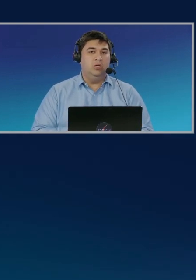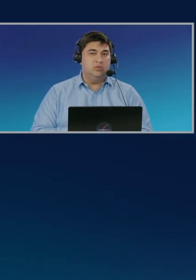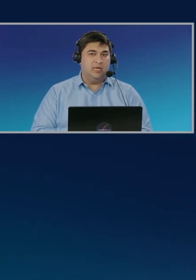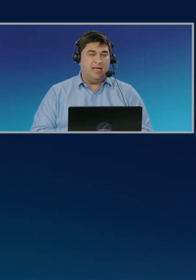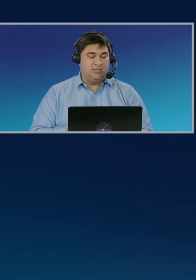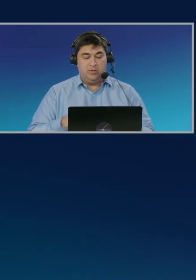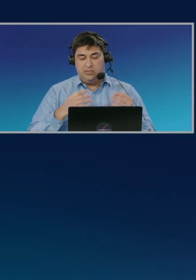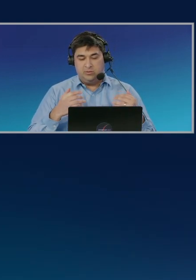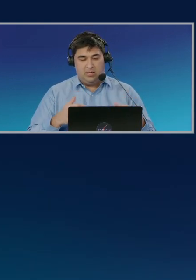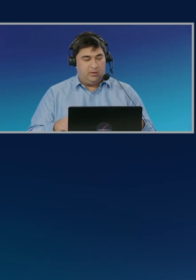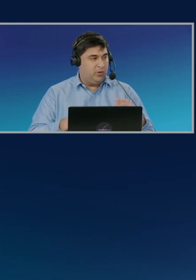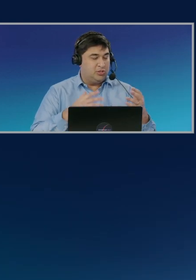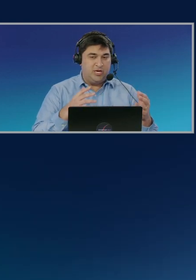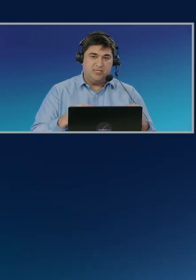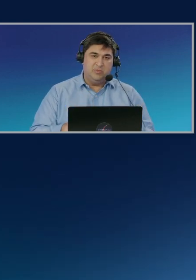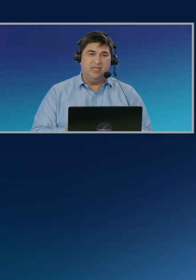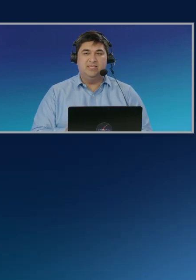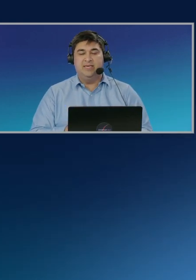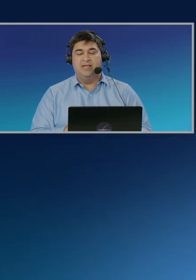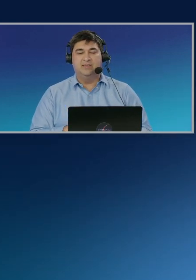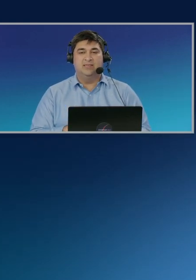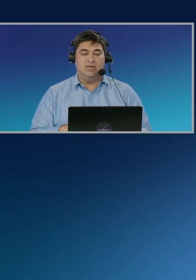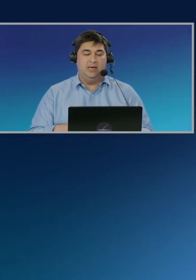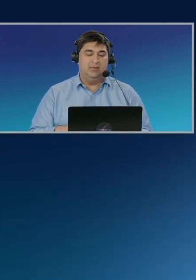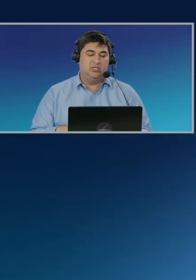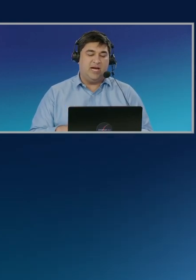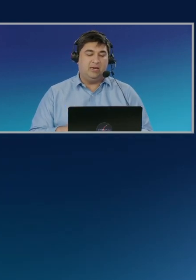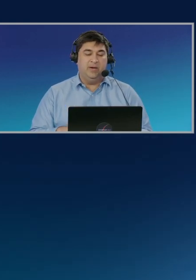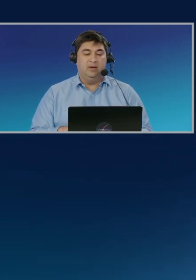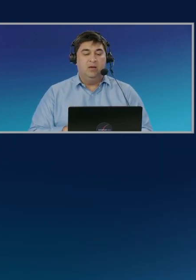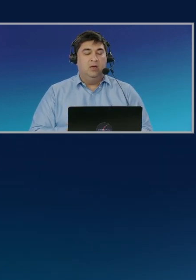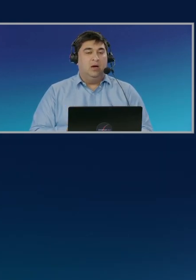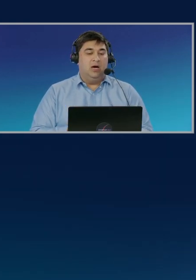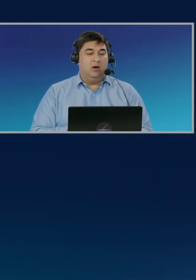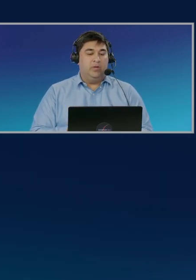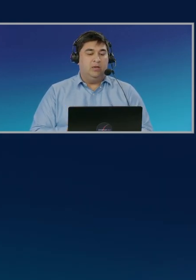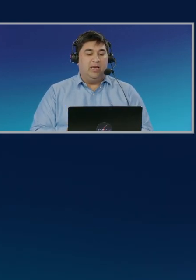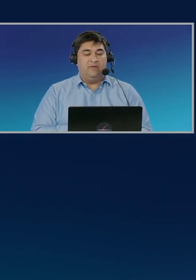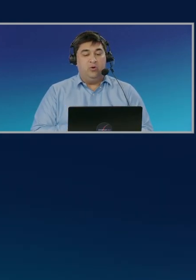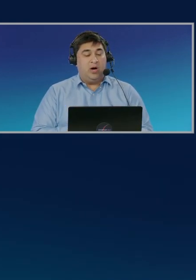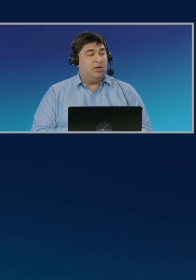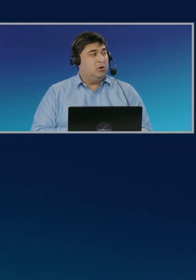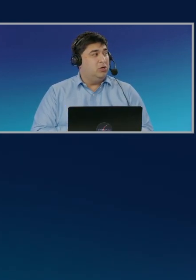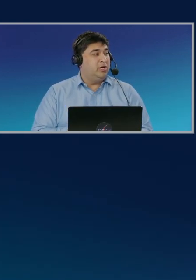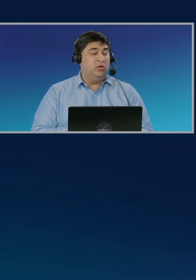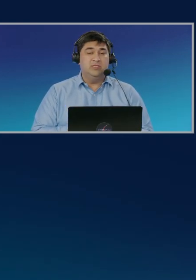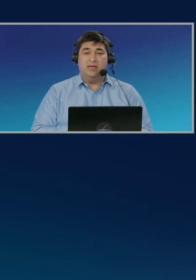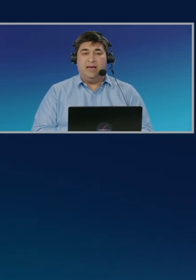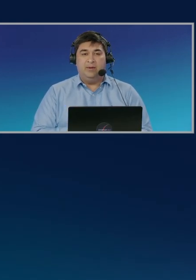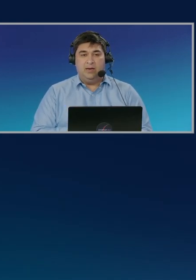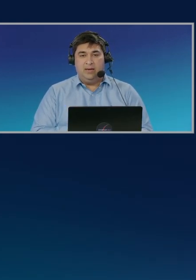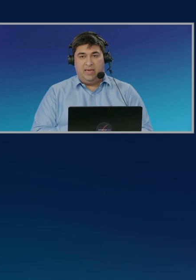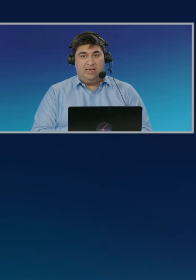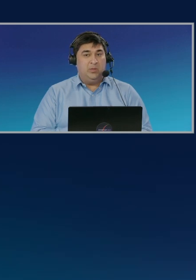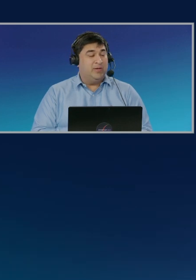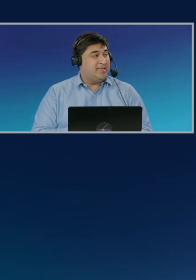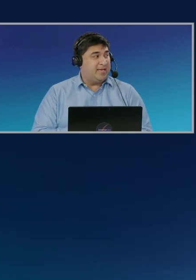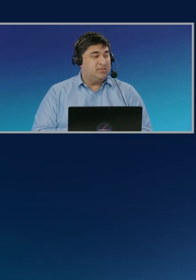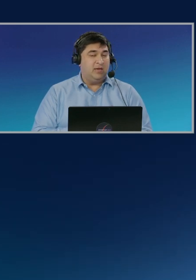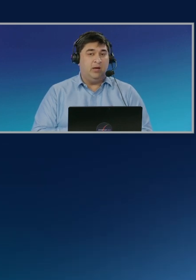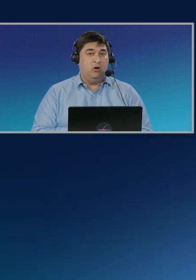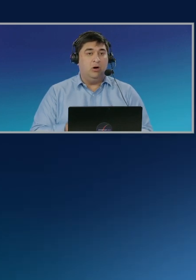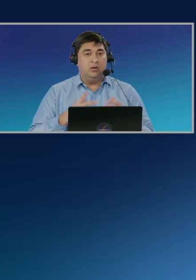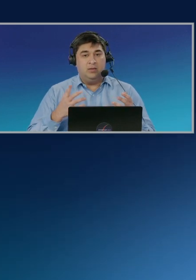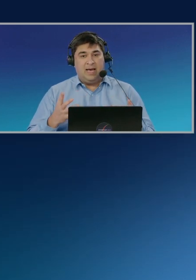you're already using, and we can share some of these details in the chat, but like if you are already using AWS